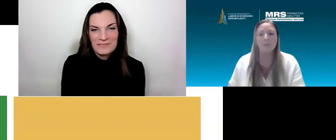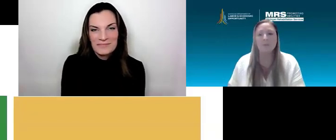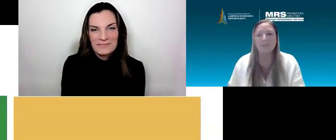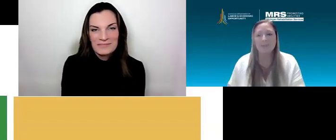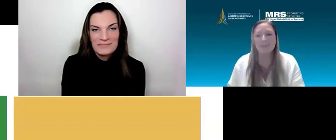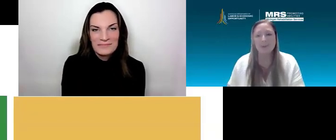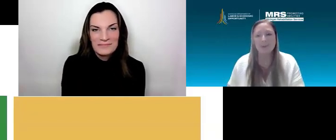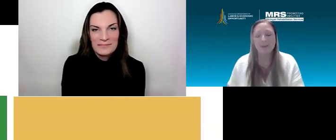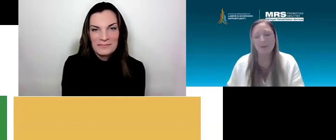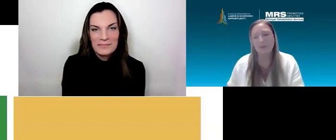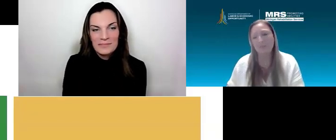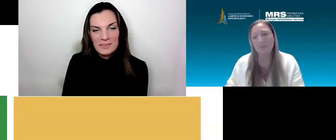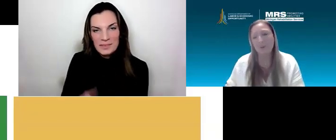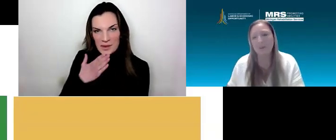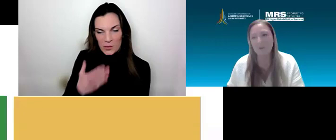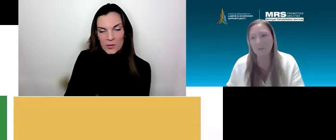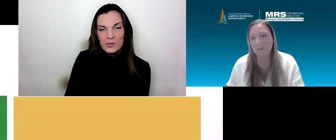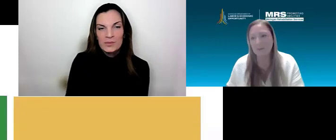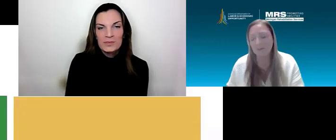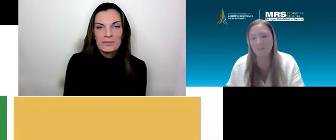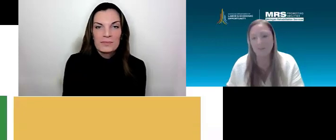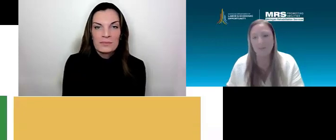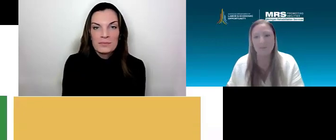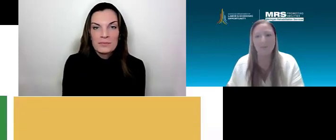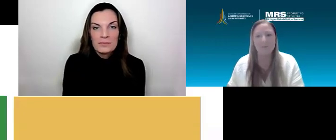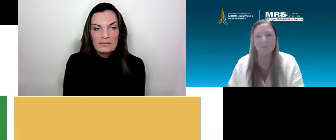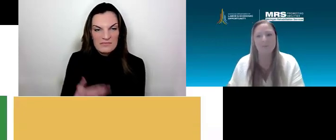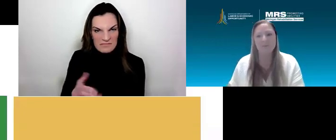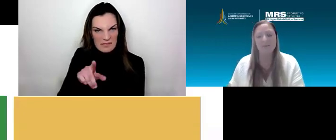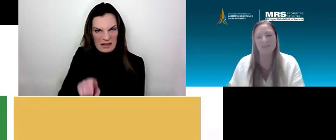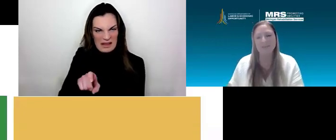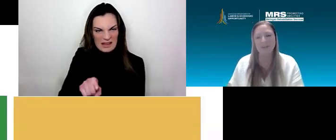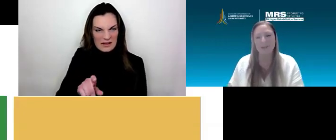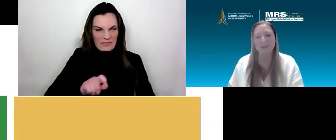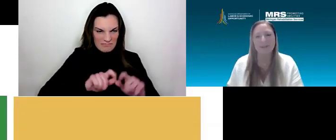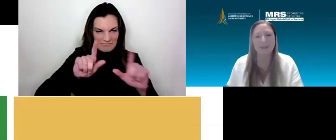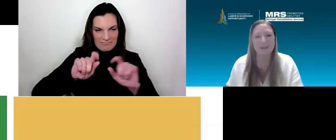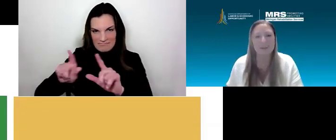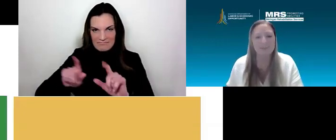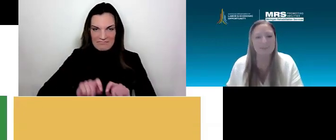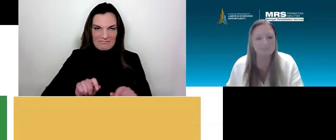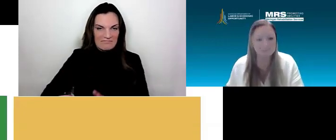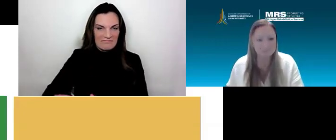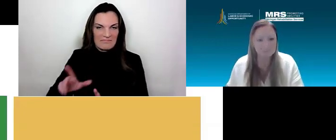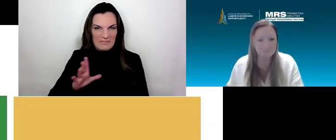So one, thank you. If you want to go ahead and click all those, those, it's fine.